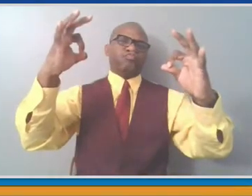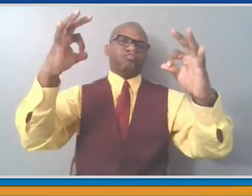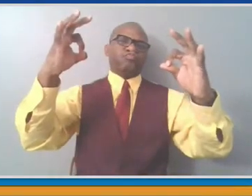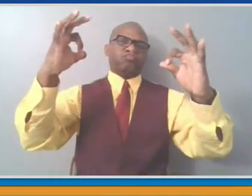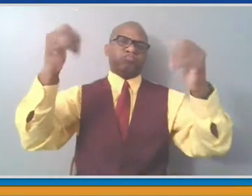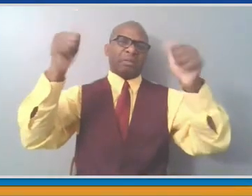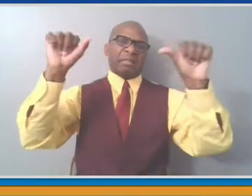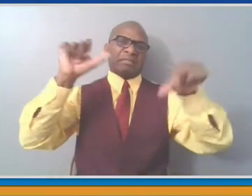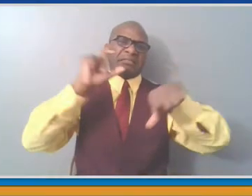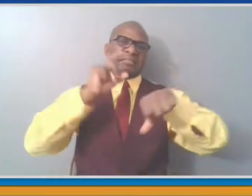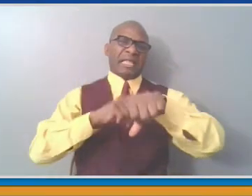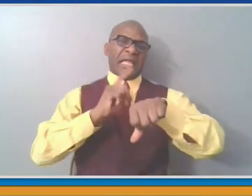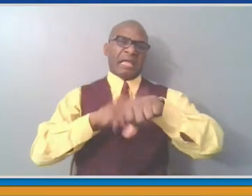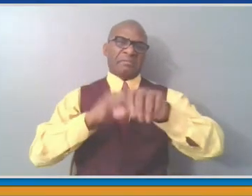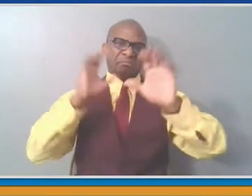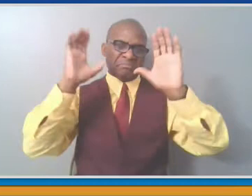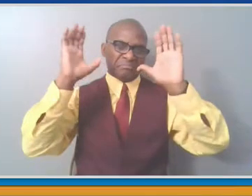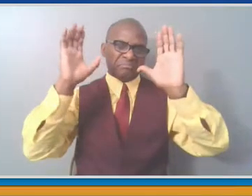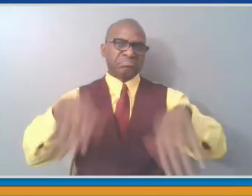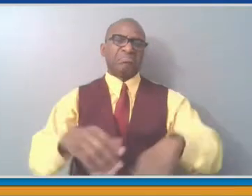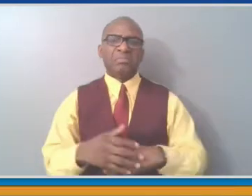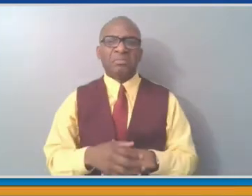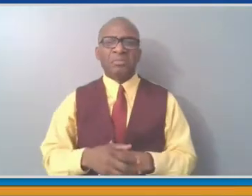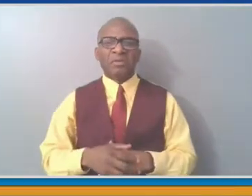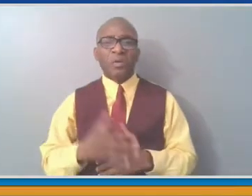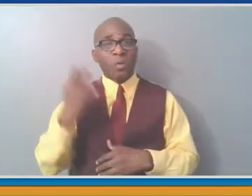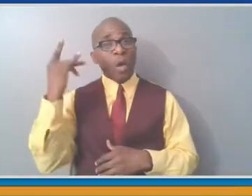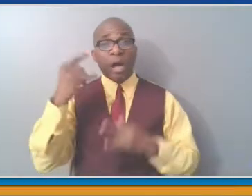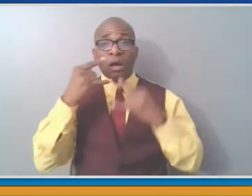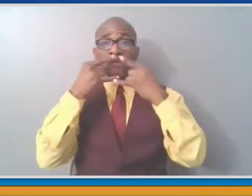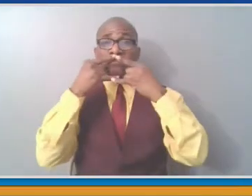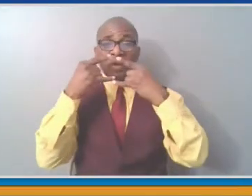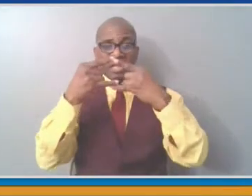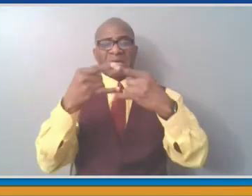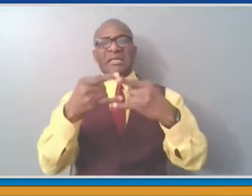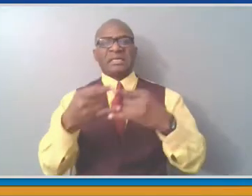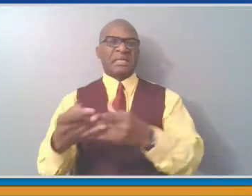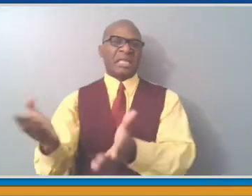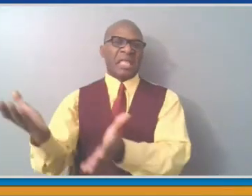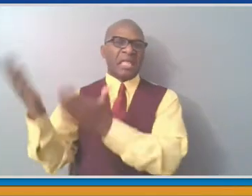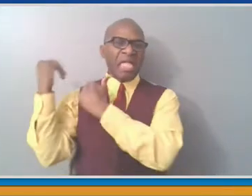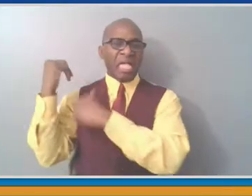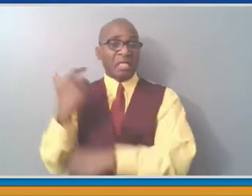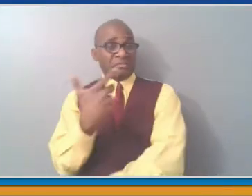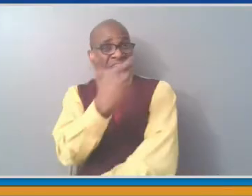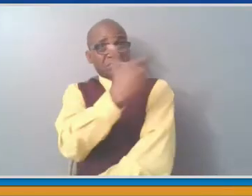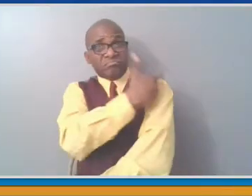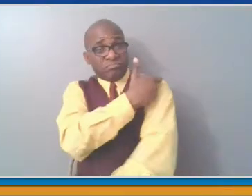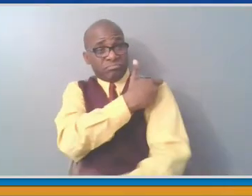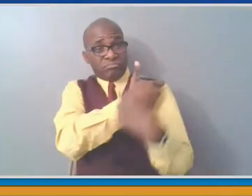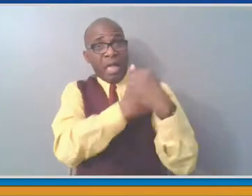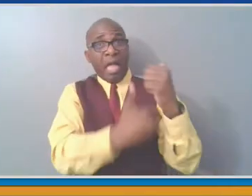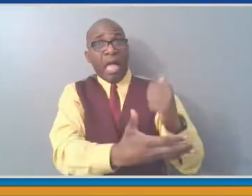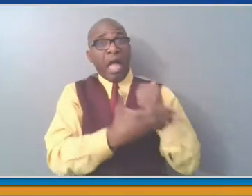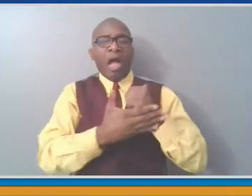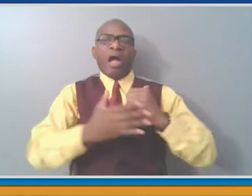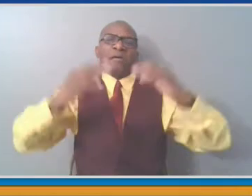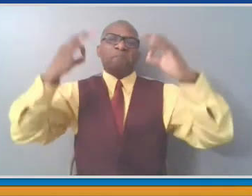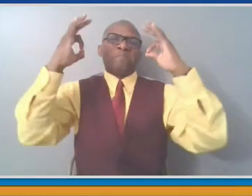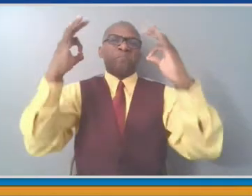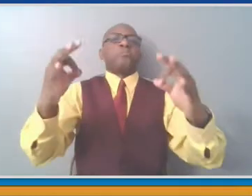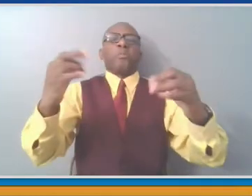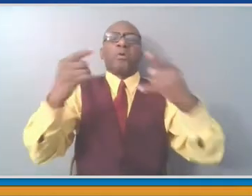and neighbors and we know from reading the news that there are many people who, despite the enormous weight of scientific and medical evidence,